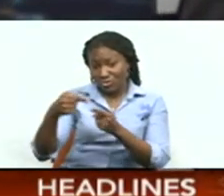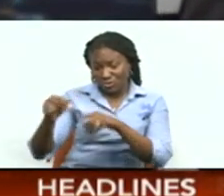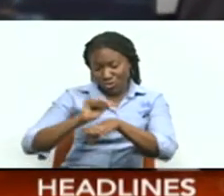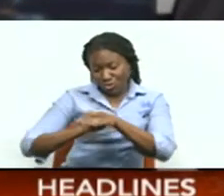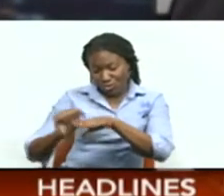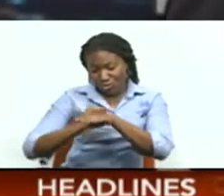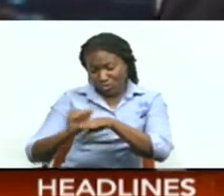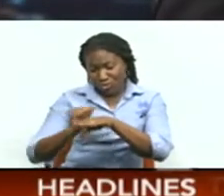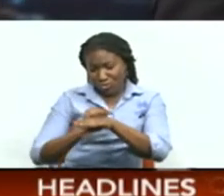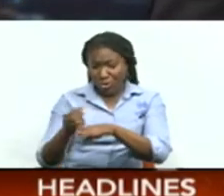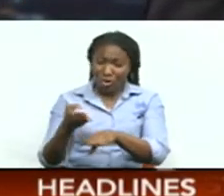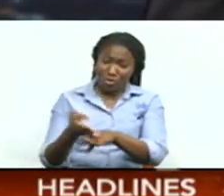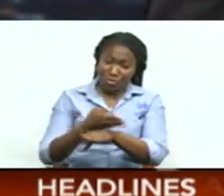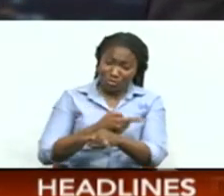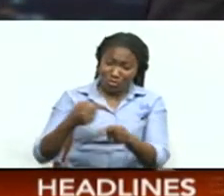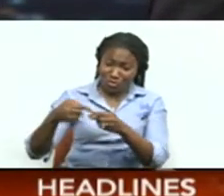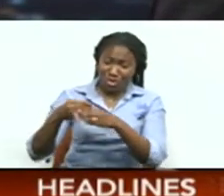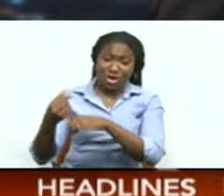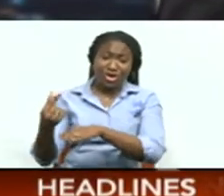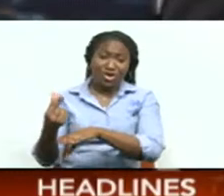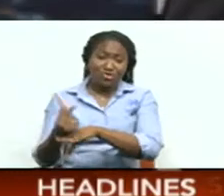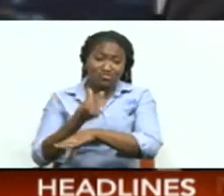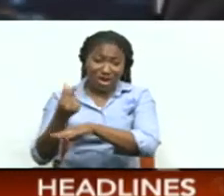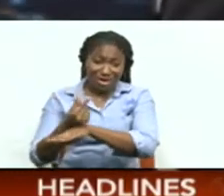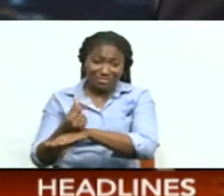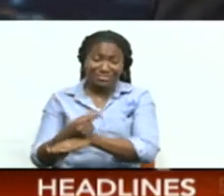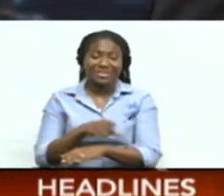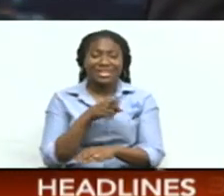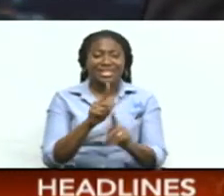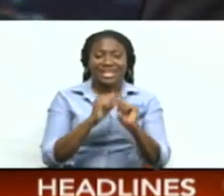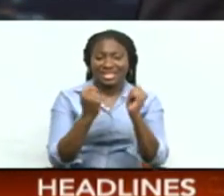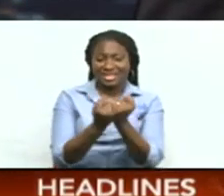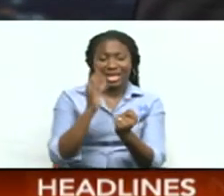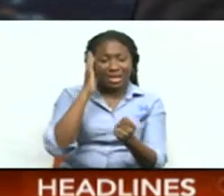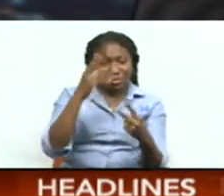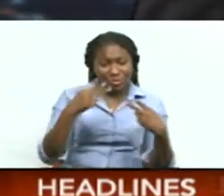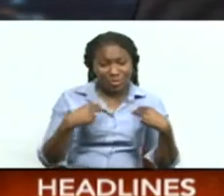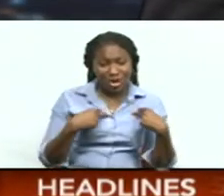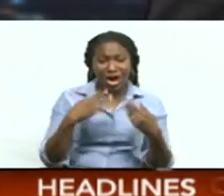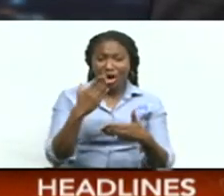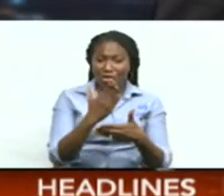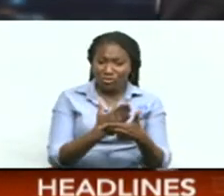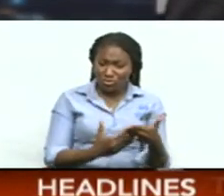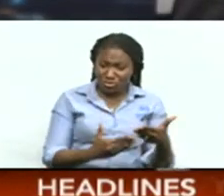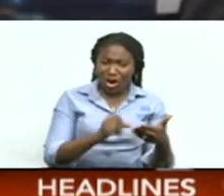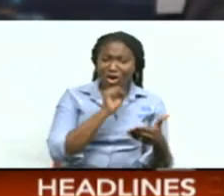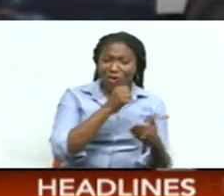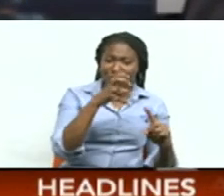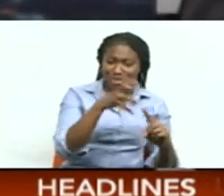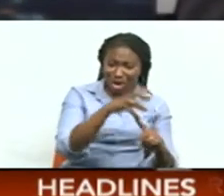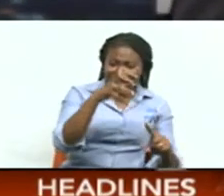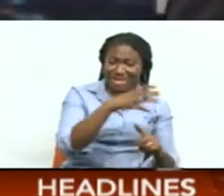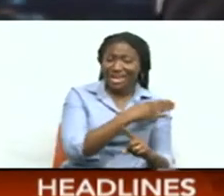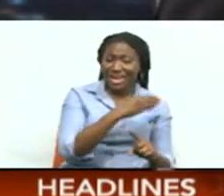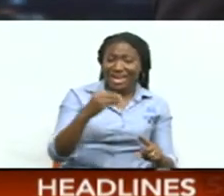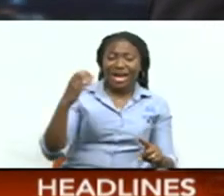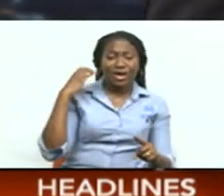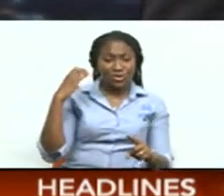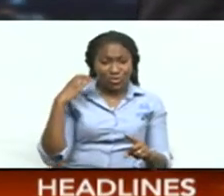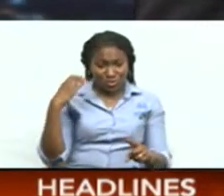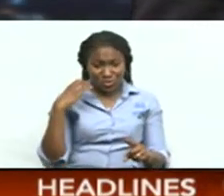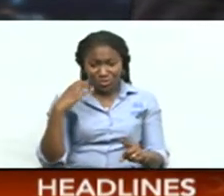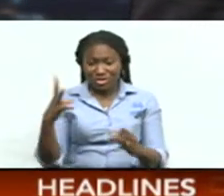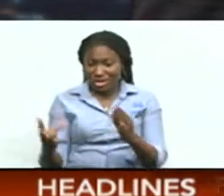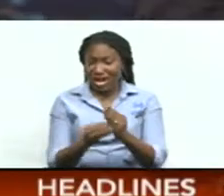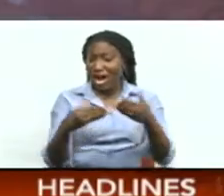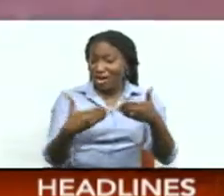Grenada And while the team will possess a number of returning champions The medalists, and medalists rather, coaches are tipping a few new